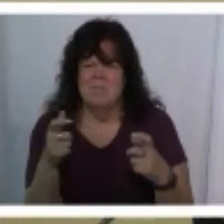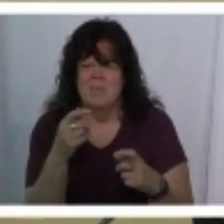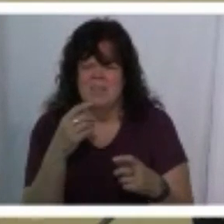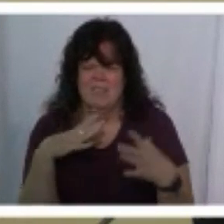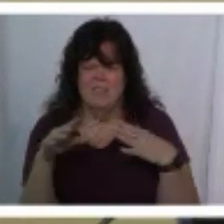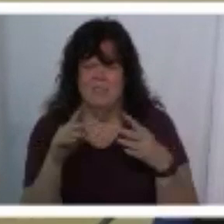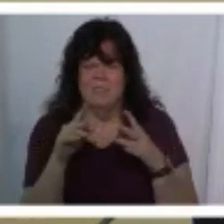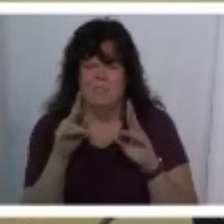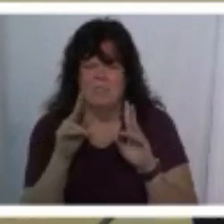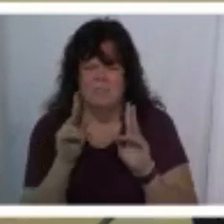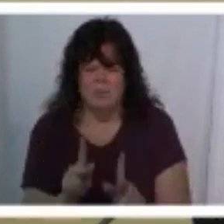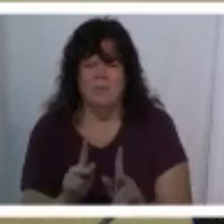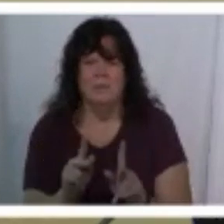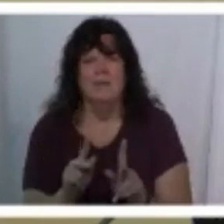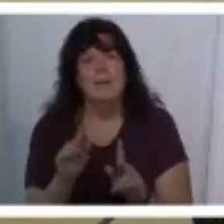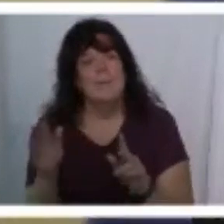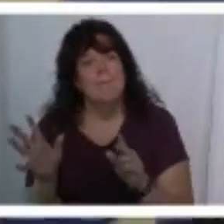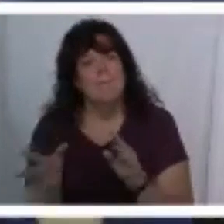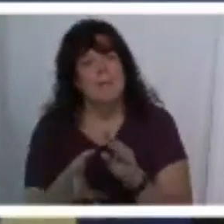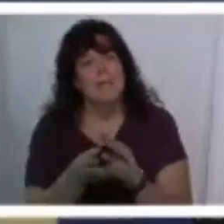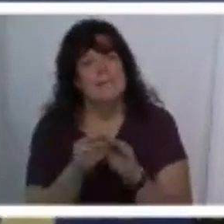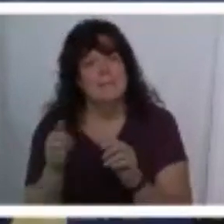but i like daniel cremeux plus the back of it